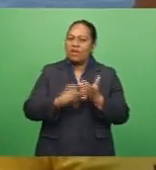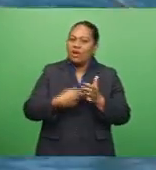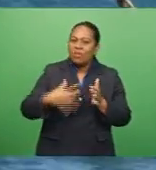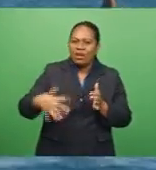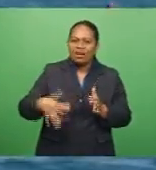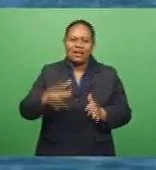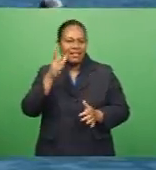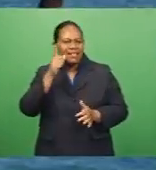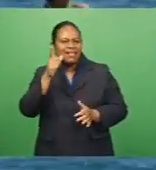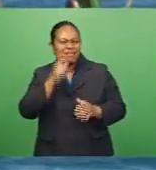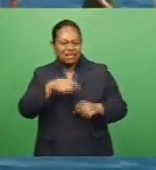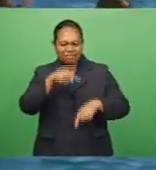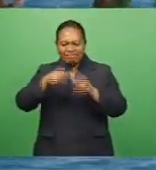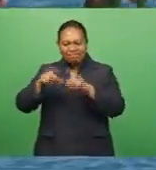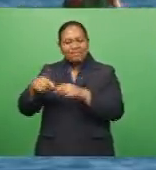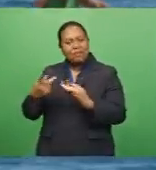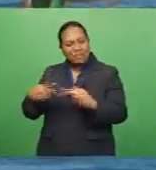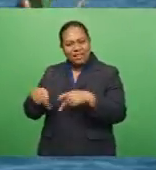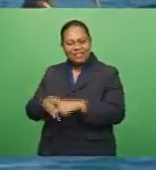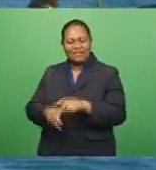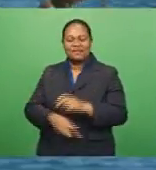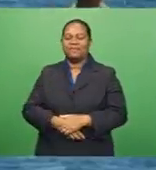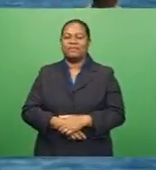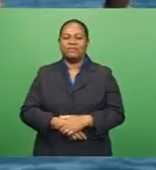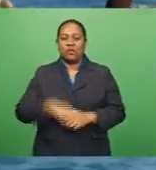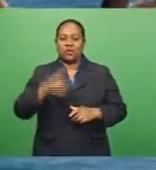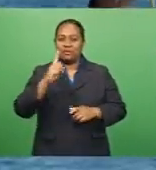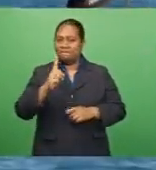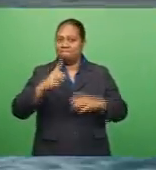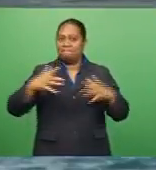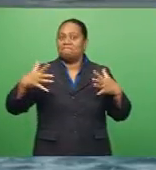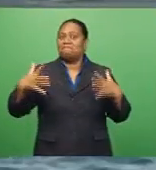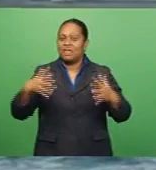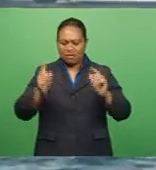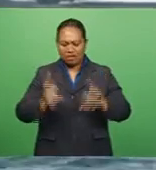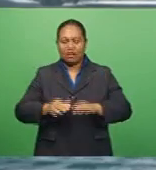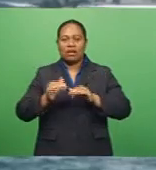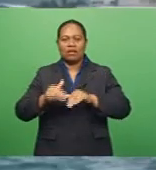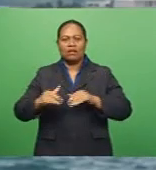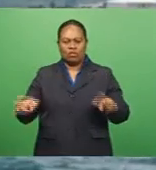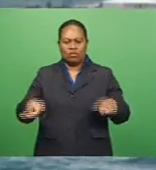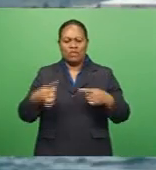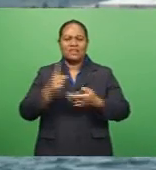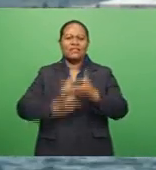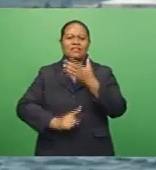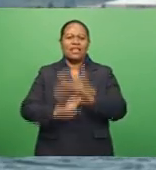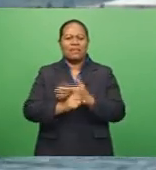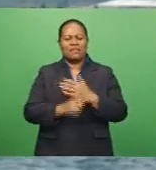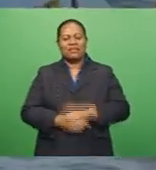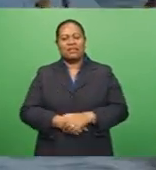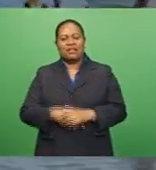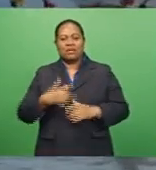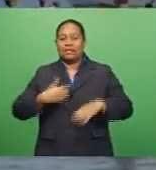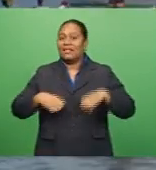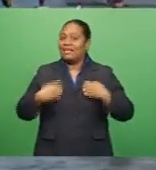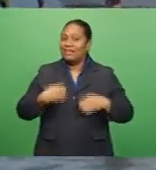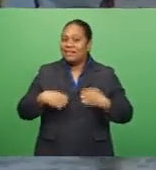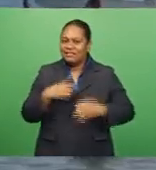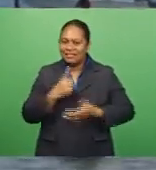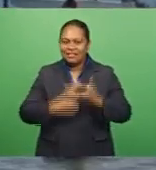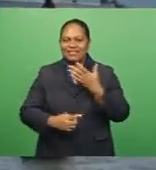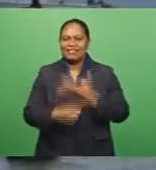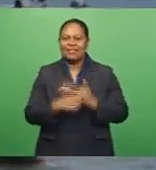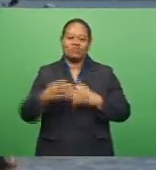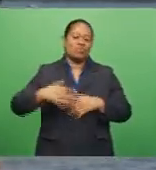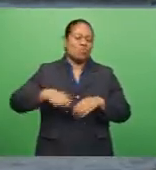Lamy as well. It was one of the biggest competitions hosted so far, with excitement evident among the